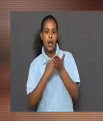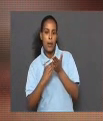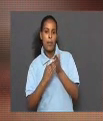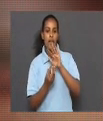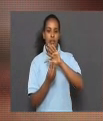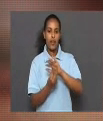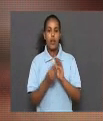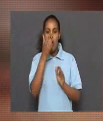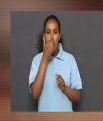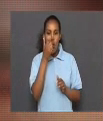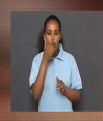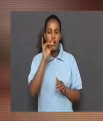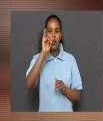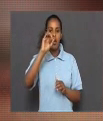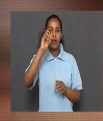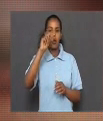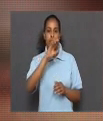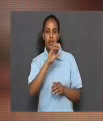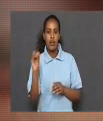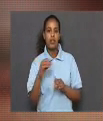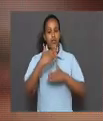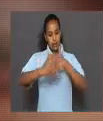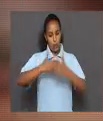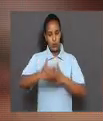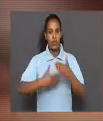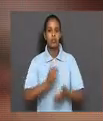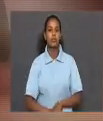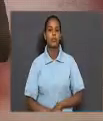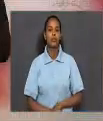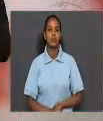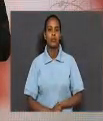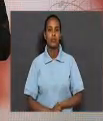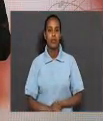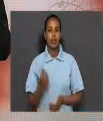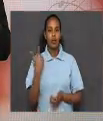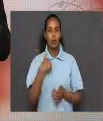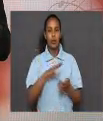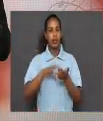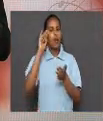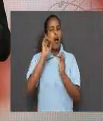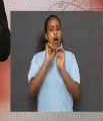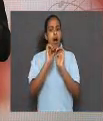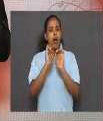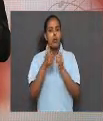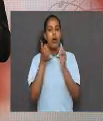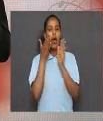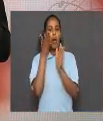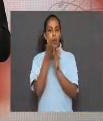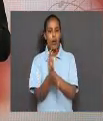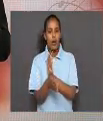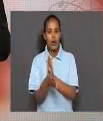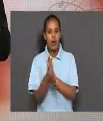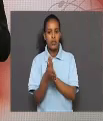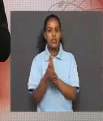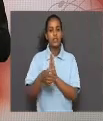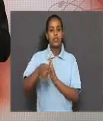effects of common ions and the process. We will learn how to apply